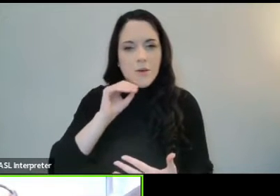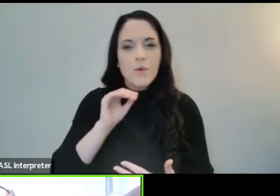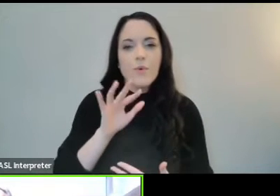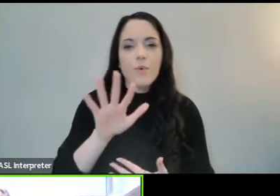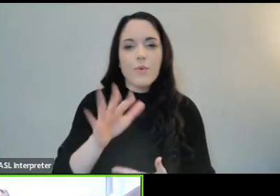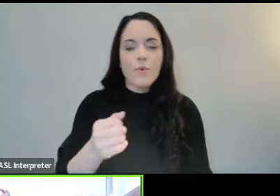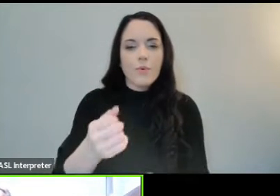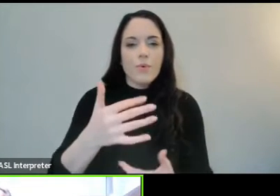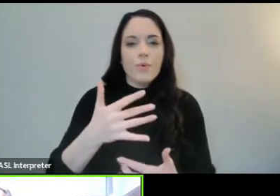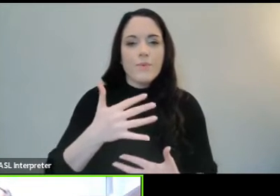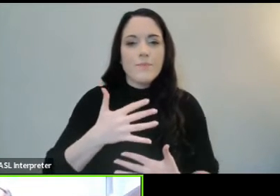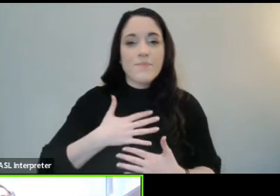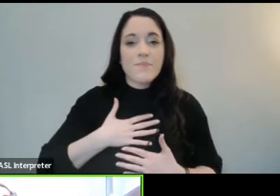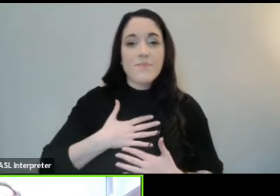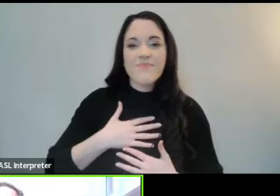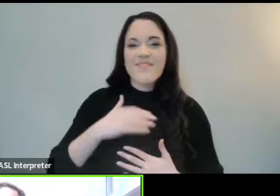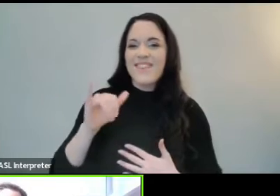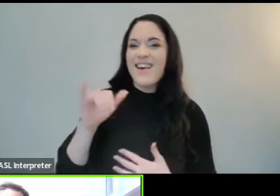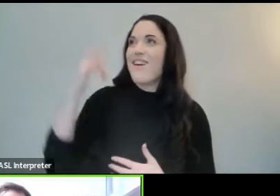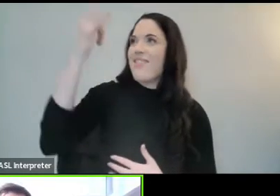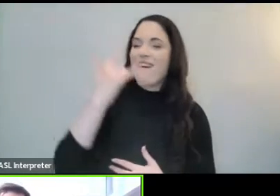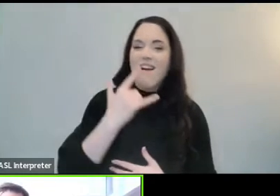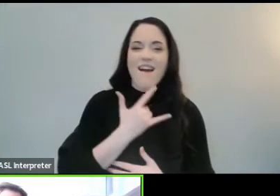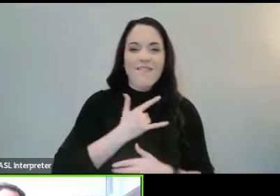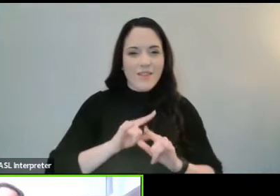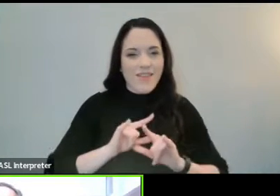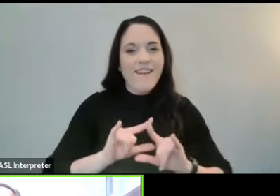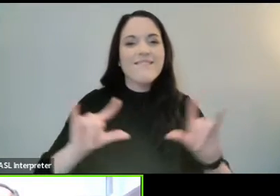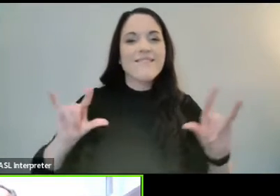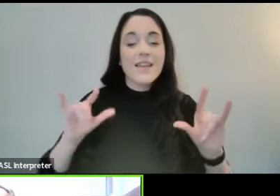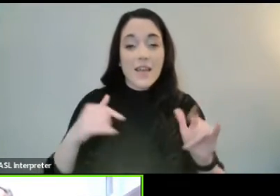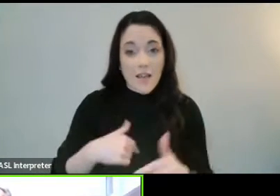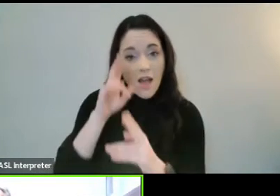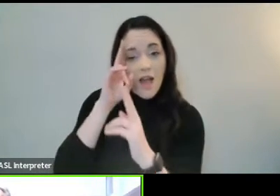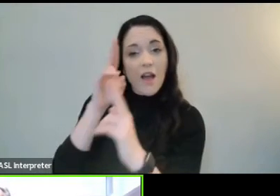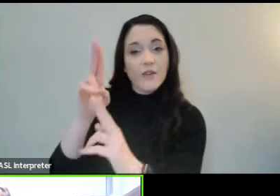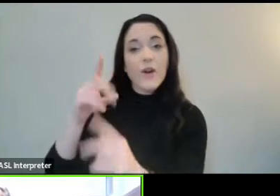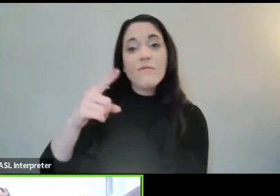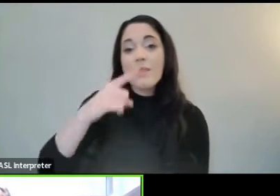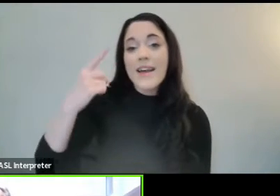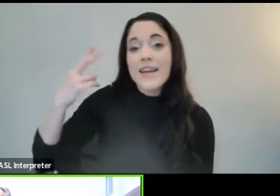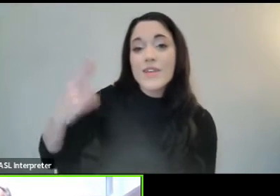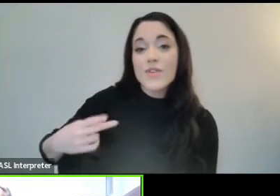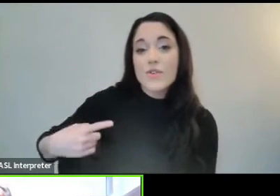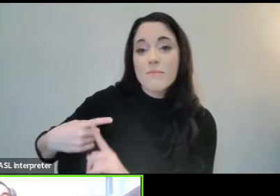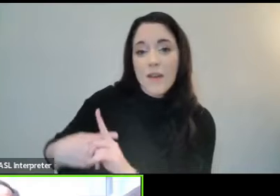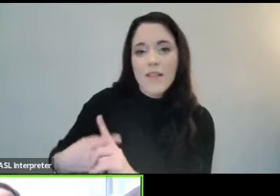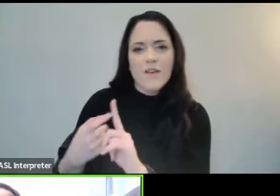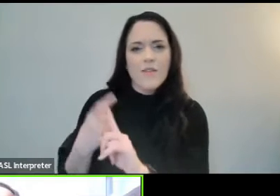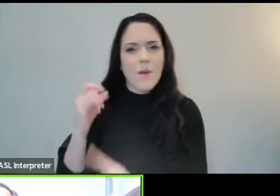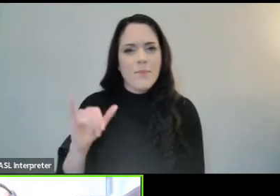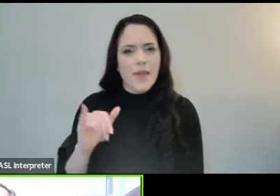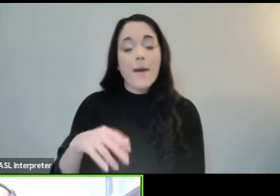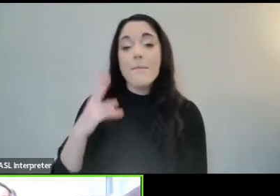In honor of Black History Month, the reading today, the meditation, is from the mystic and prophet and